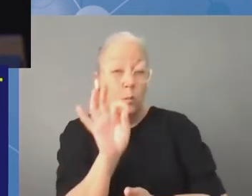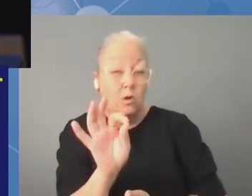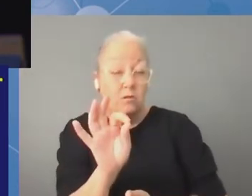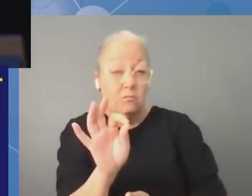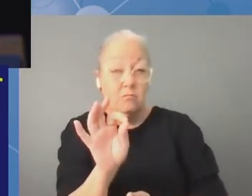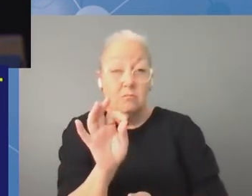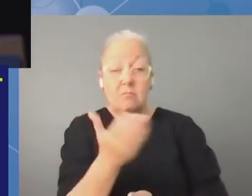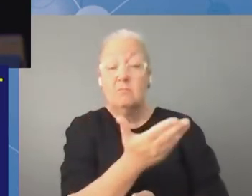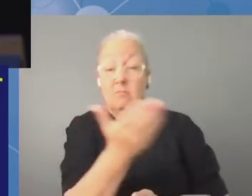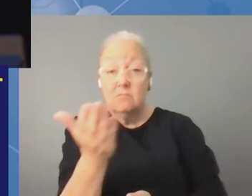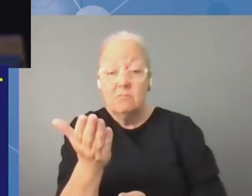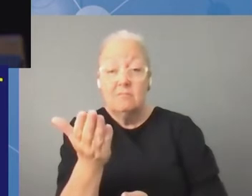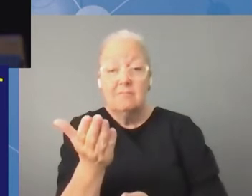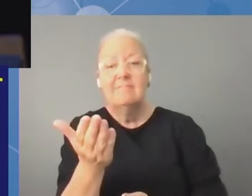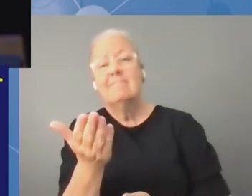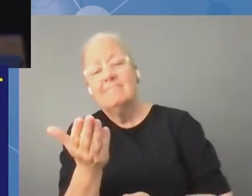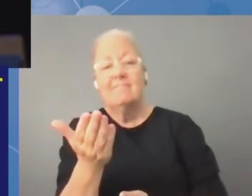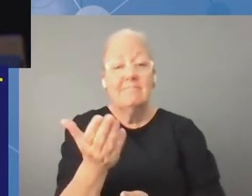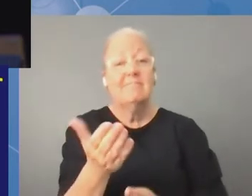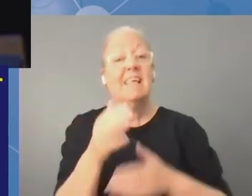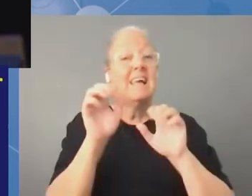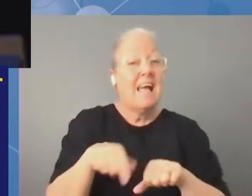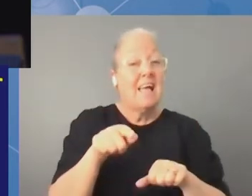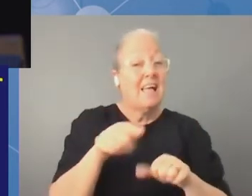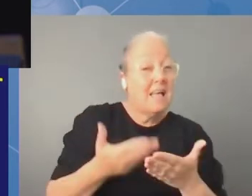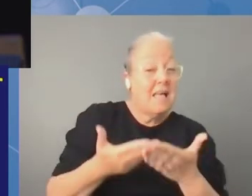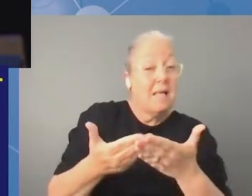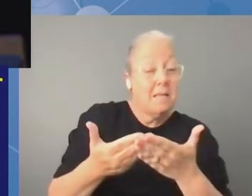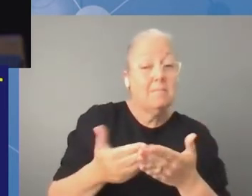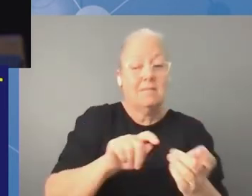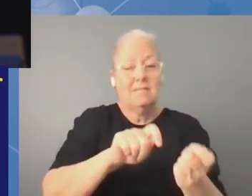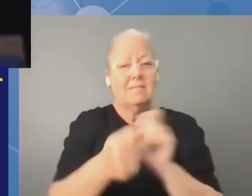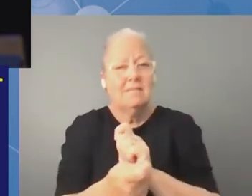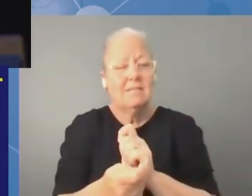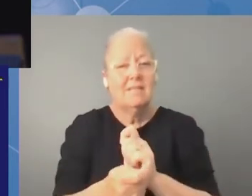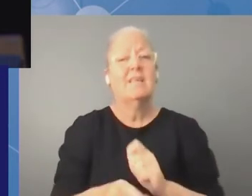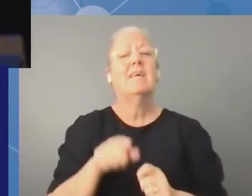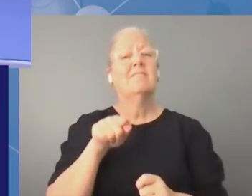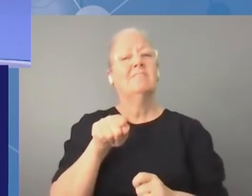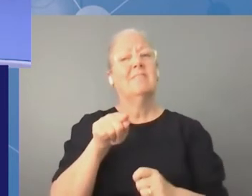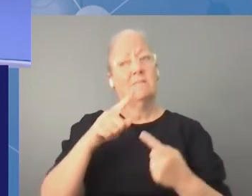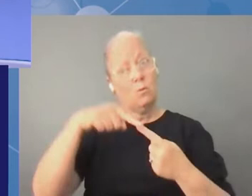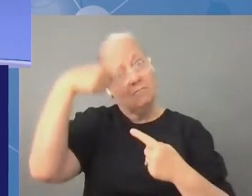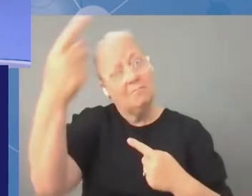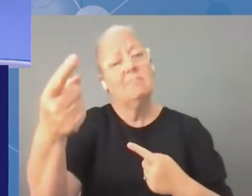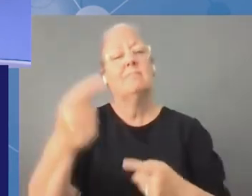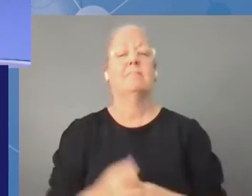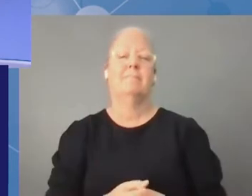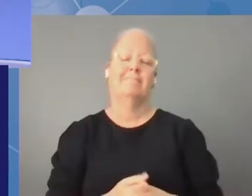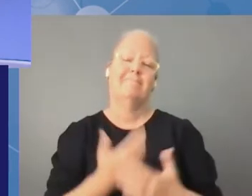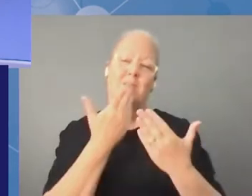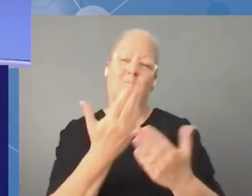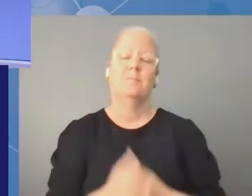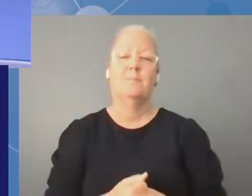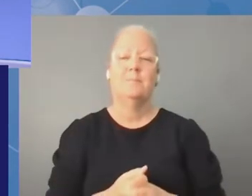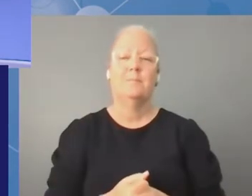thinking of hoping you can revise the fellowships for the upcoming year thank you uh thank you